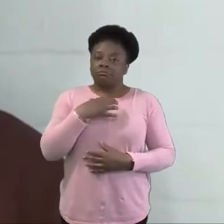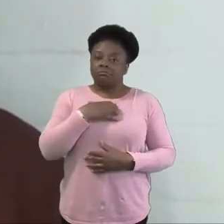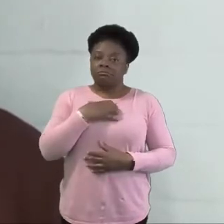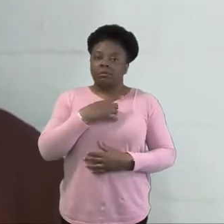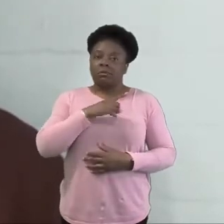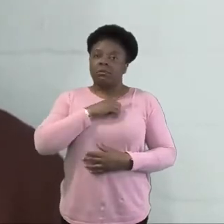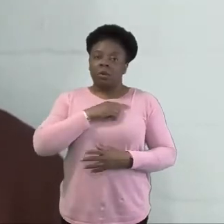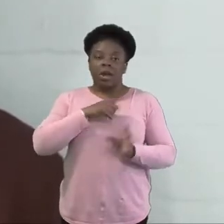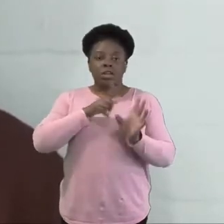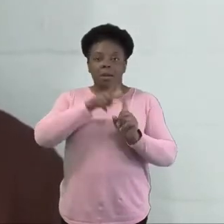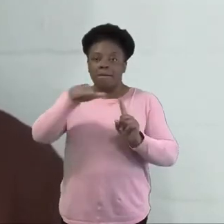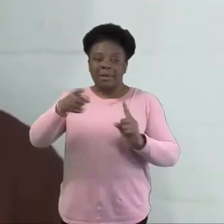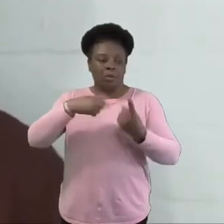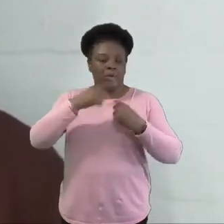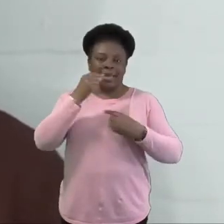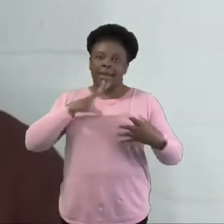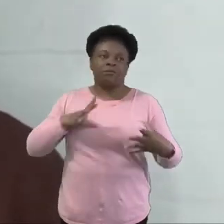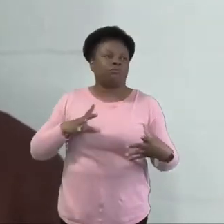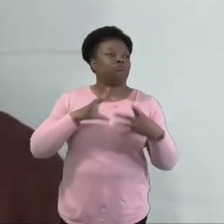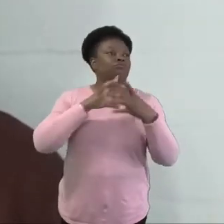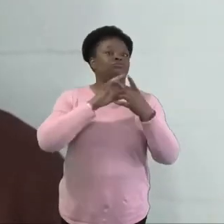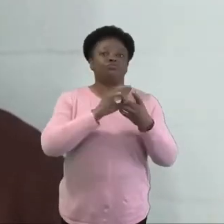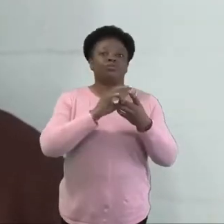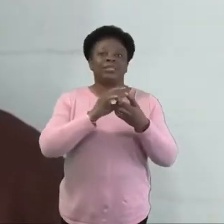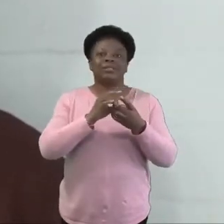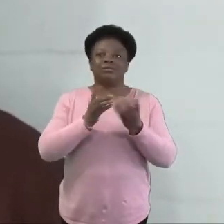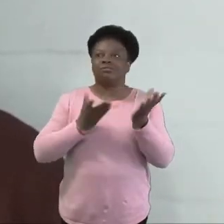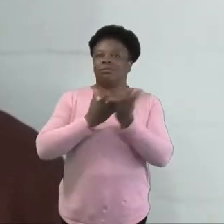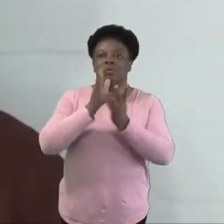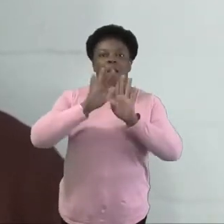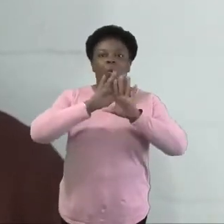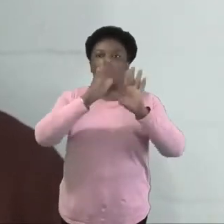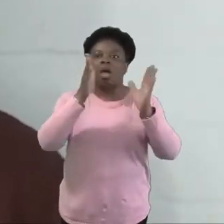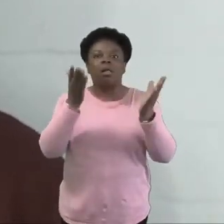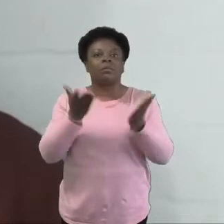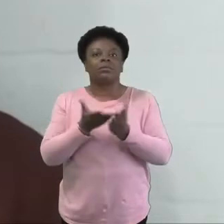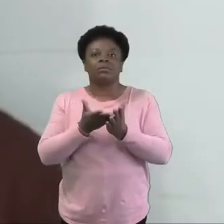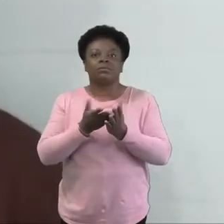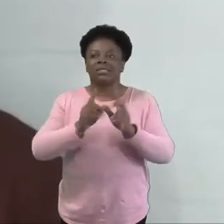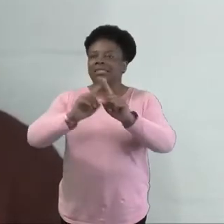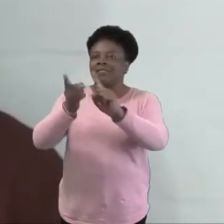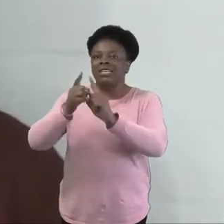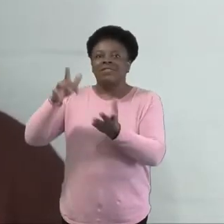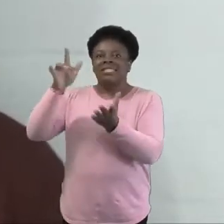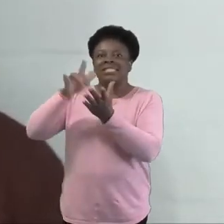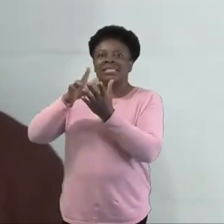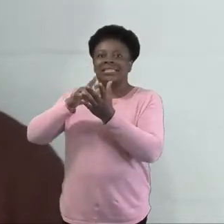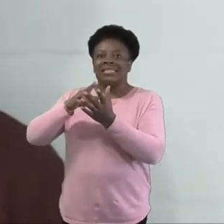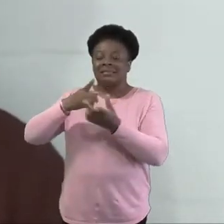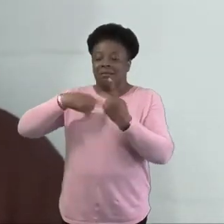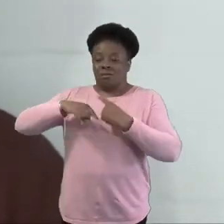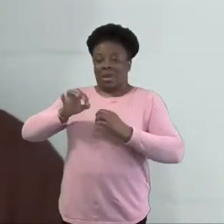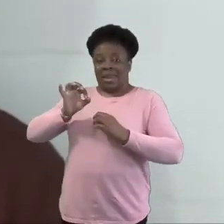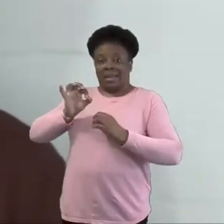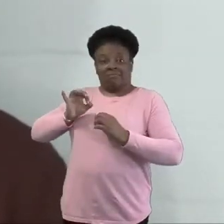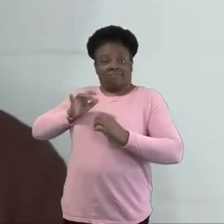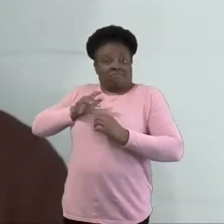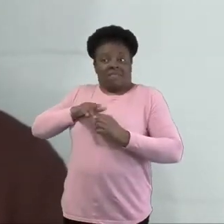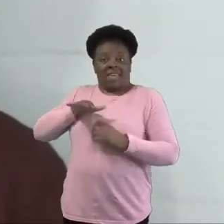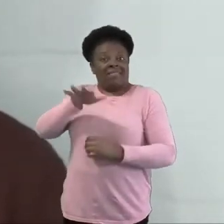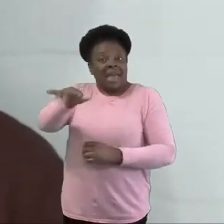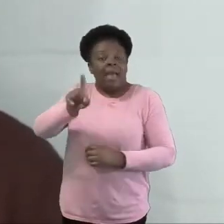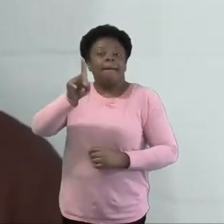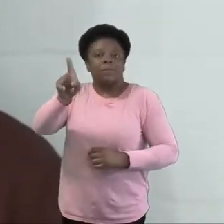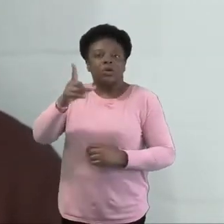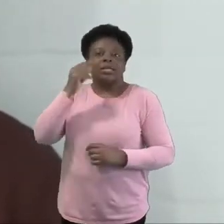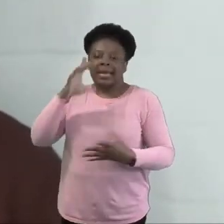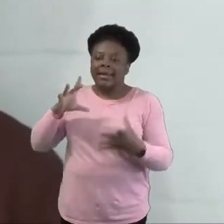reach. We've reached young people overseas in cities we're not in because we are online. And so we